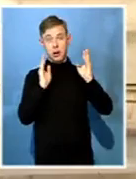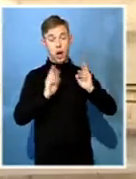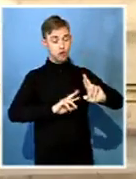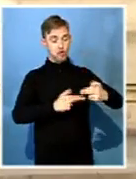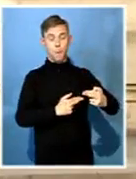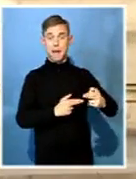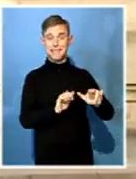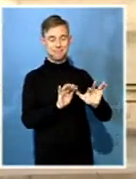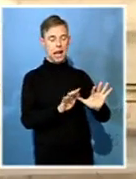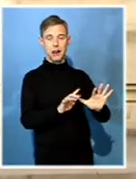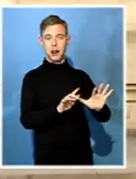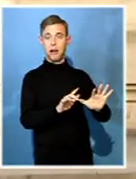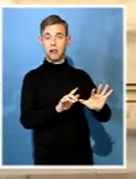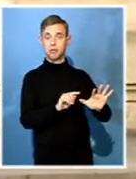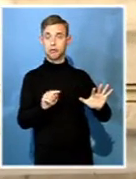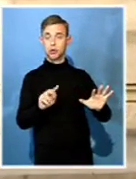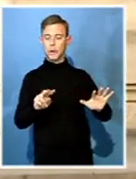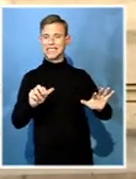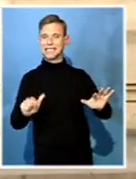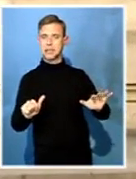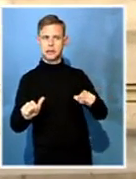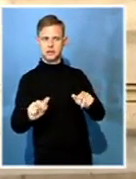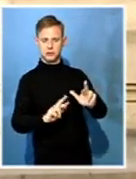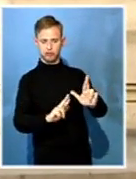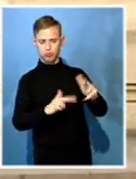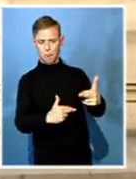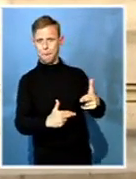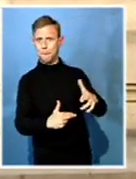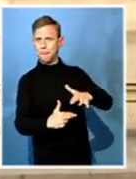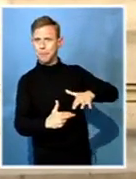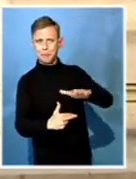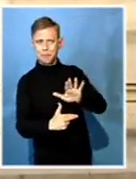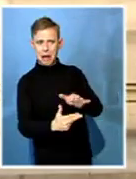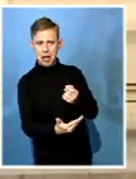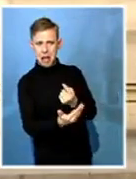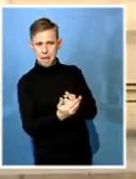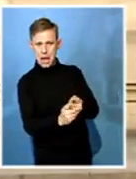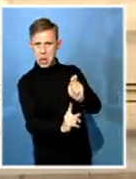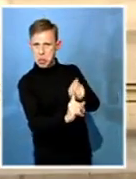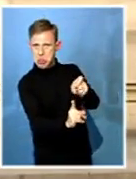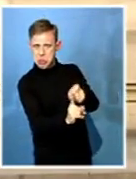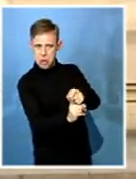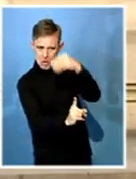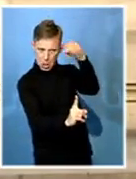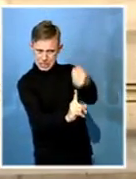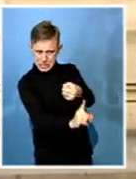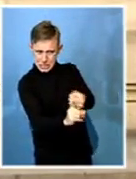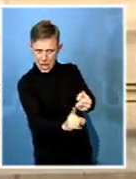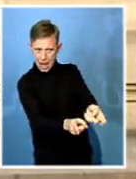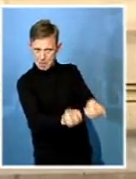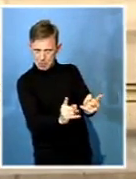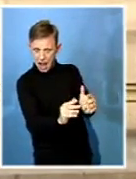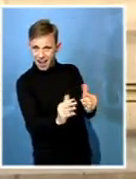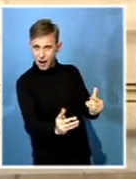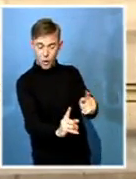Square? Well, that's what this inquiry is trying to unravel more than four decades later. Bezos, the legendary